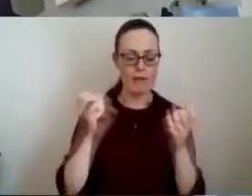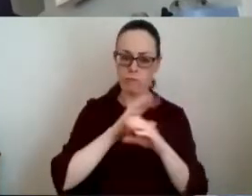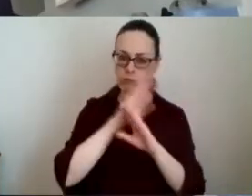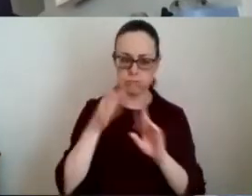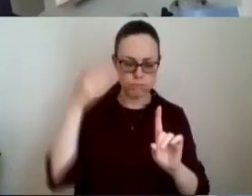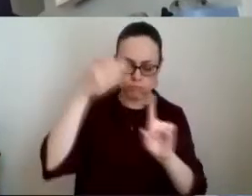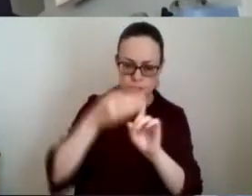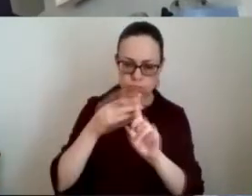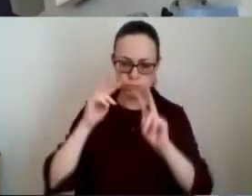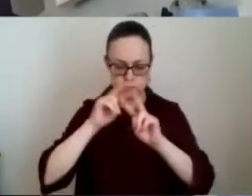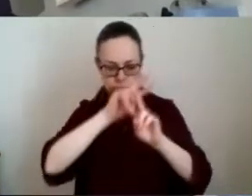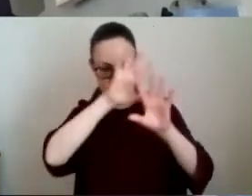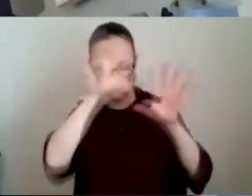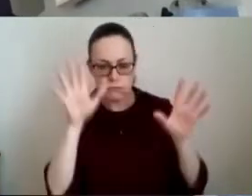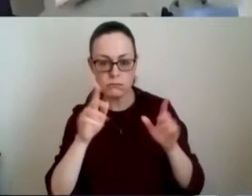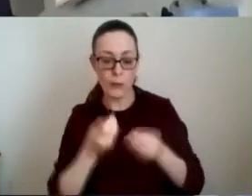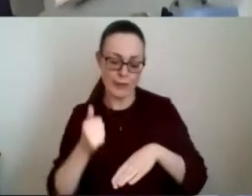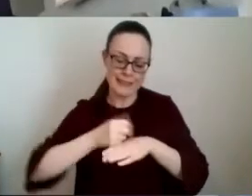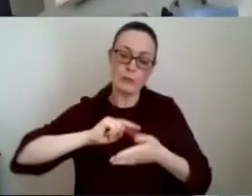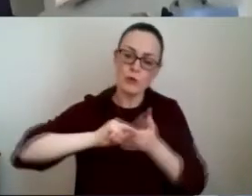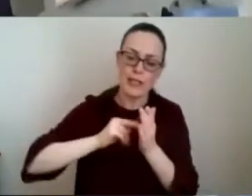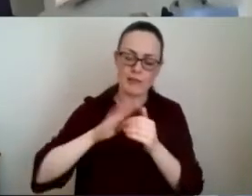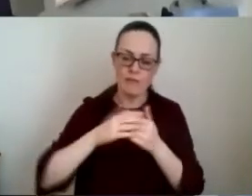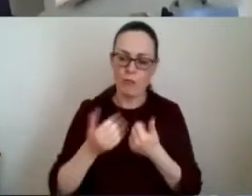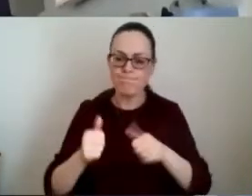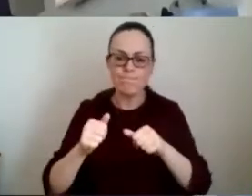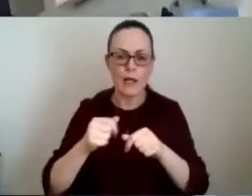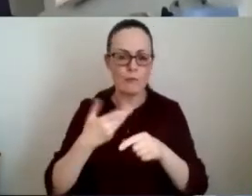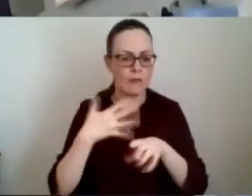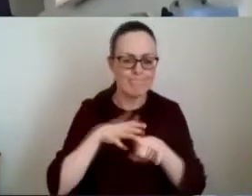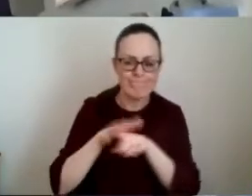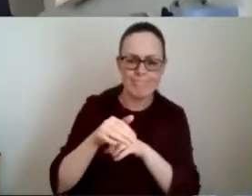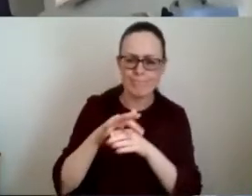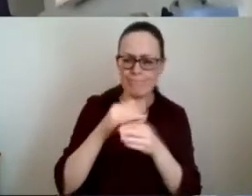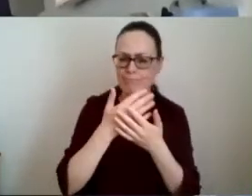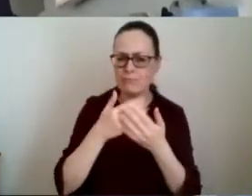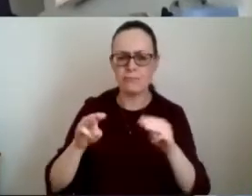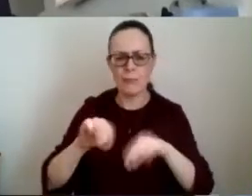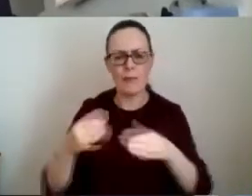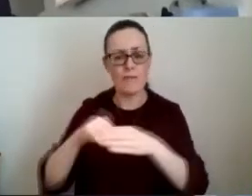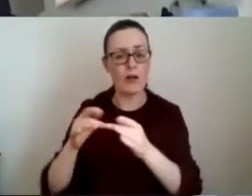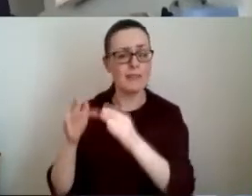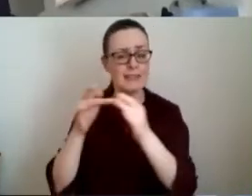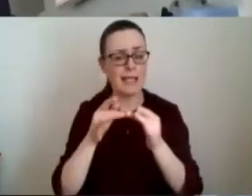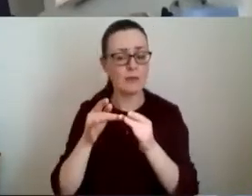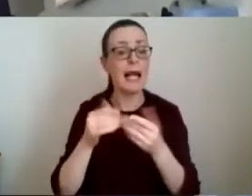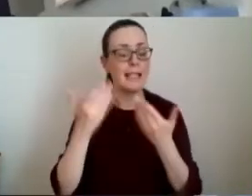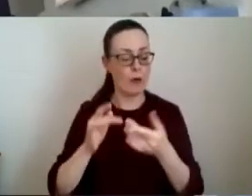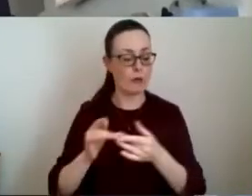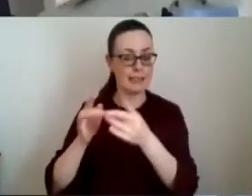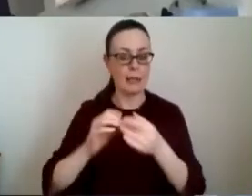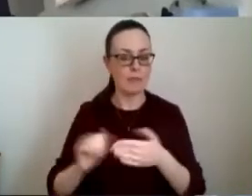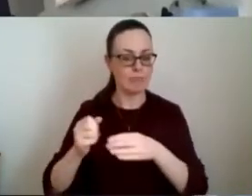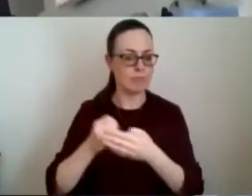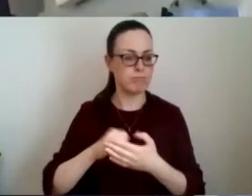we then developed a strategy to mobilize and inspire the many hundreds of people who make up the network which is now developed and to become a